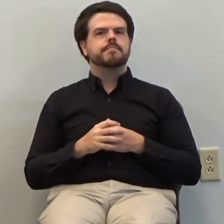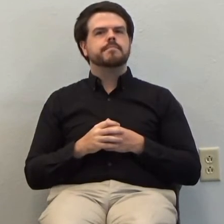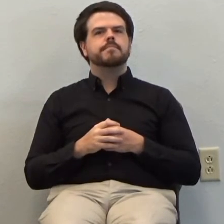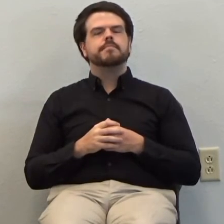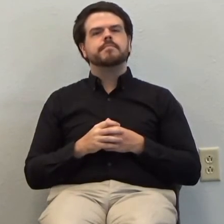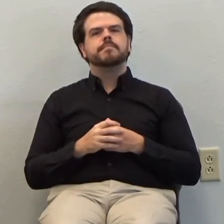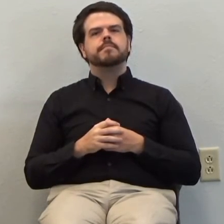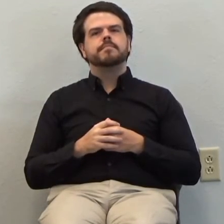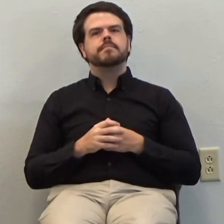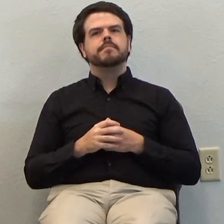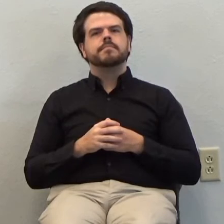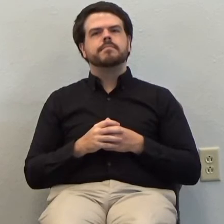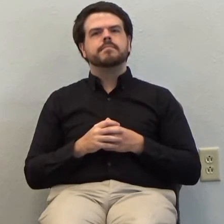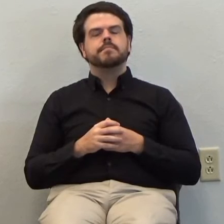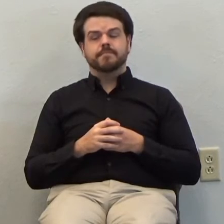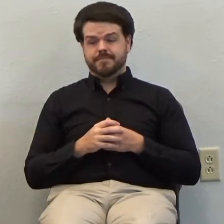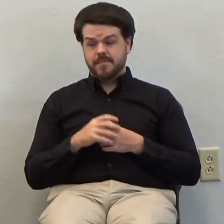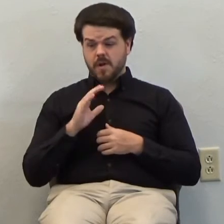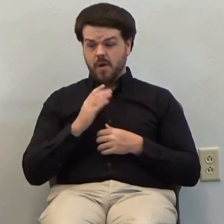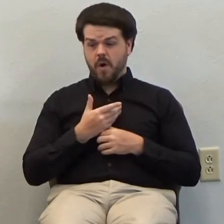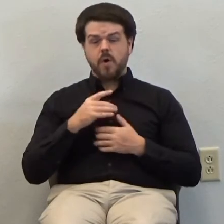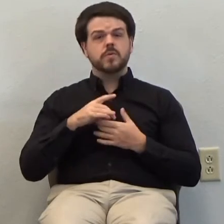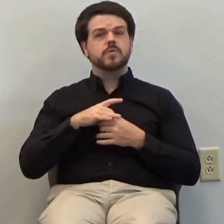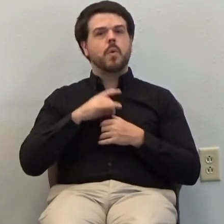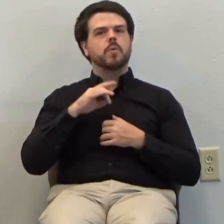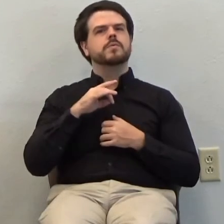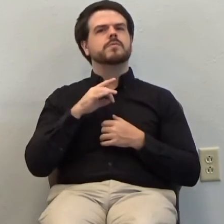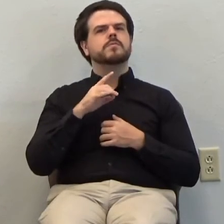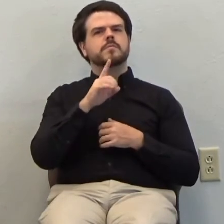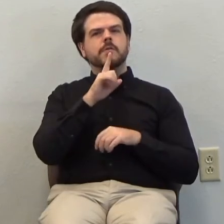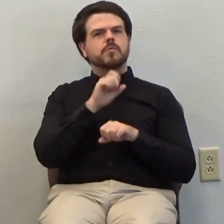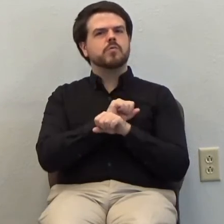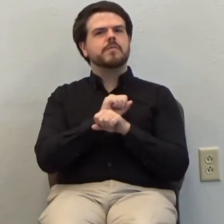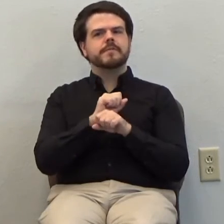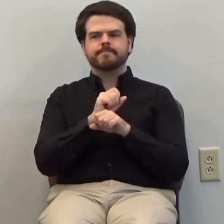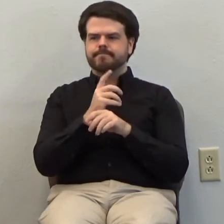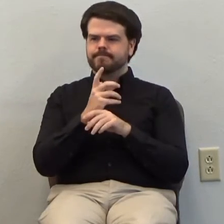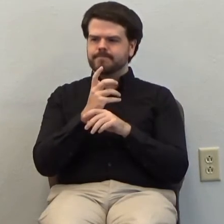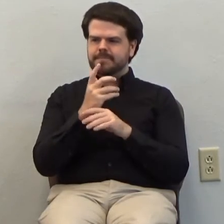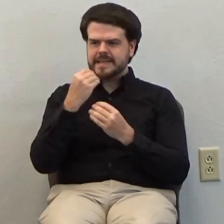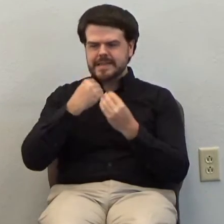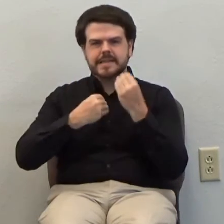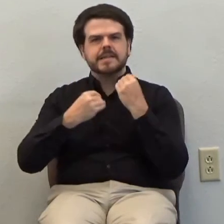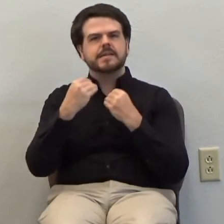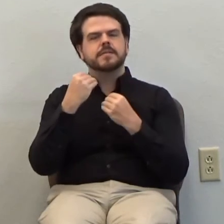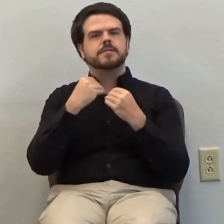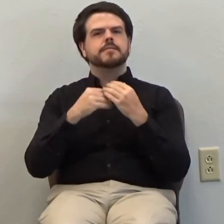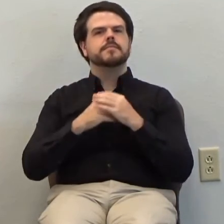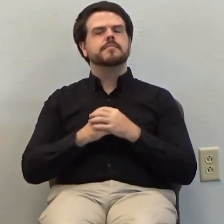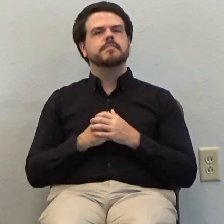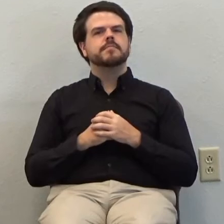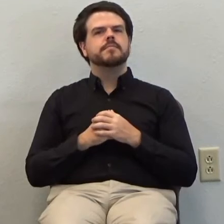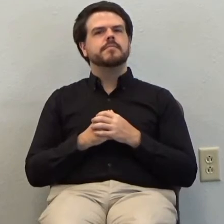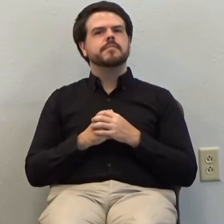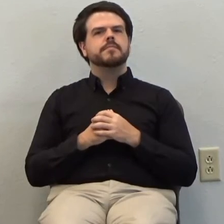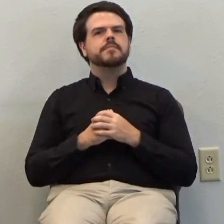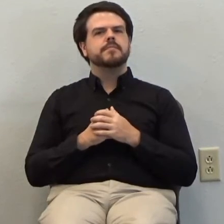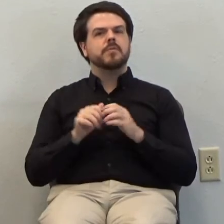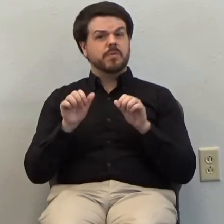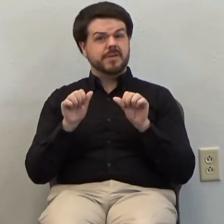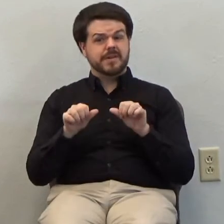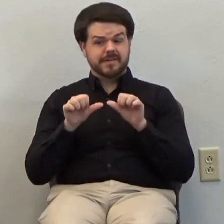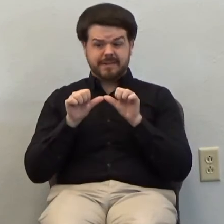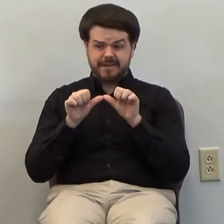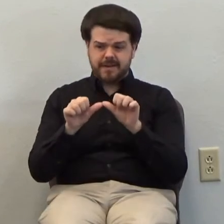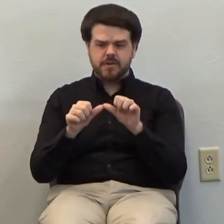and our souls feed on it really and truly so that we can continue to be strengthened